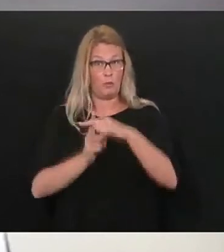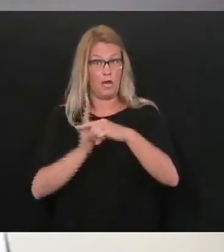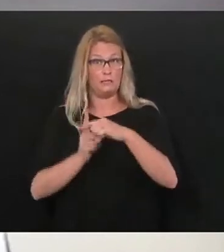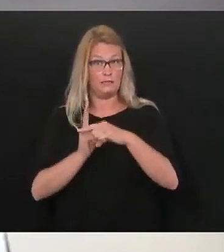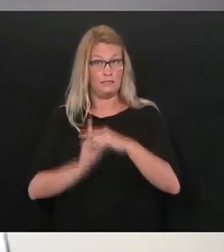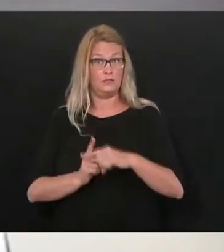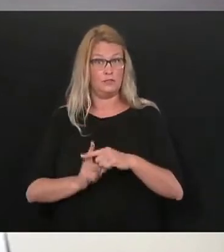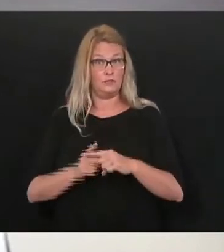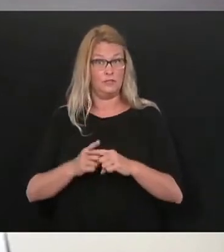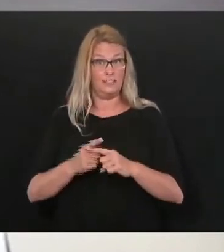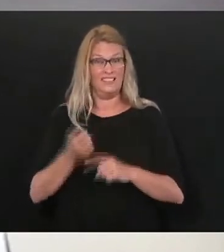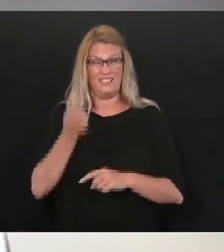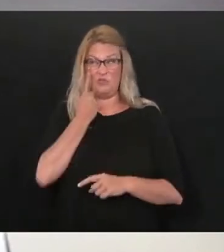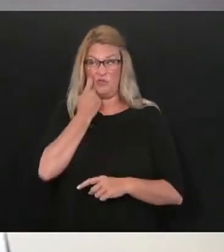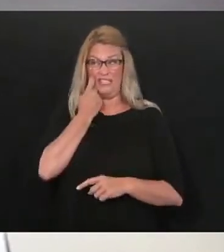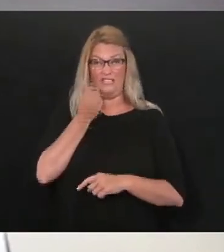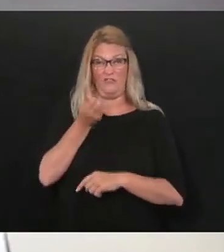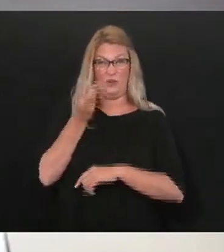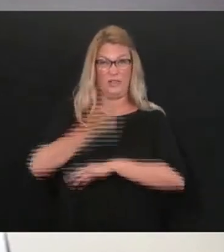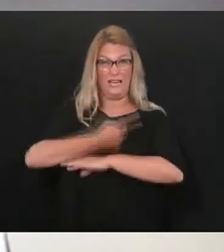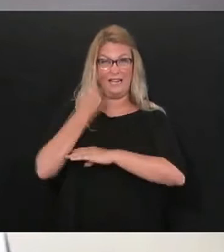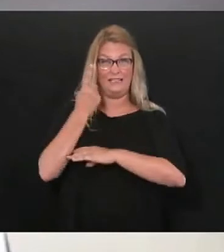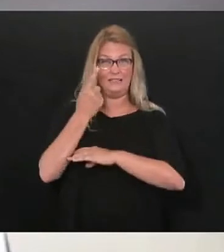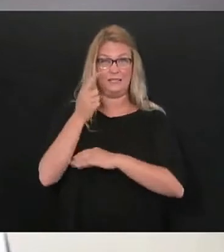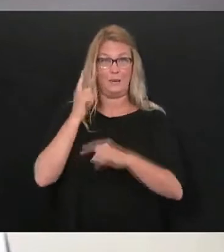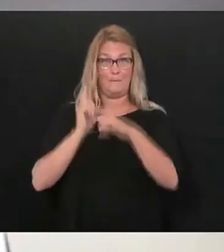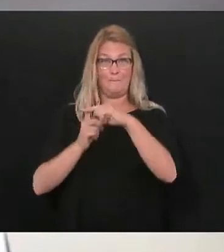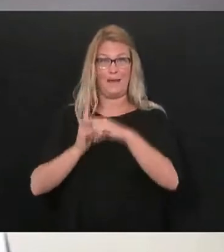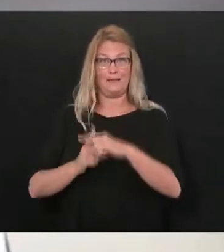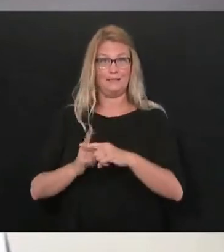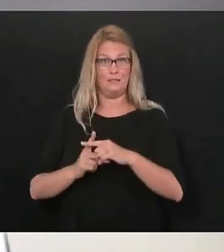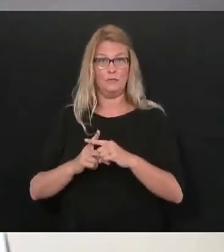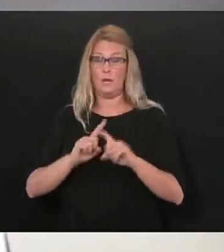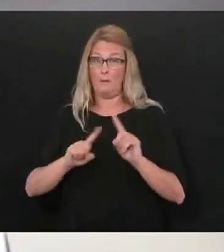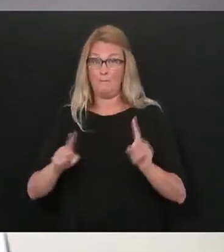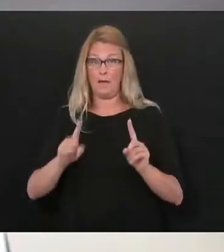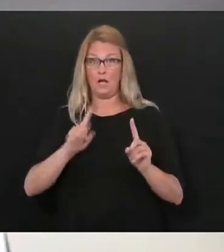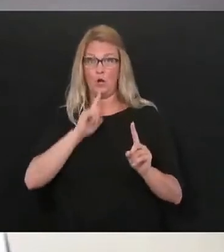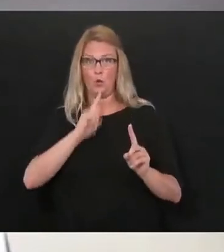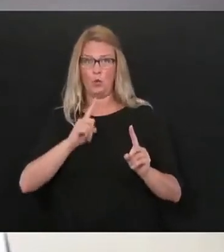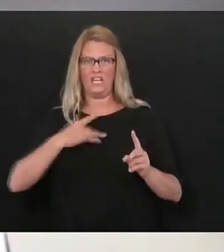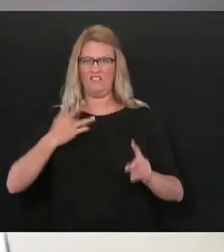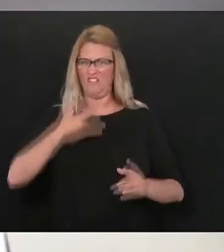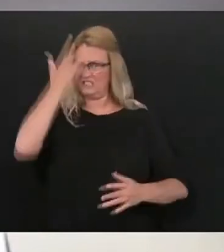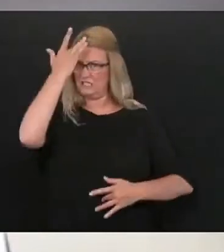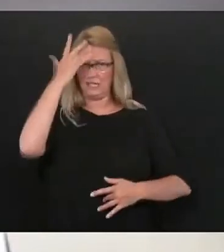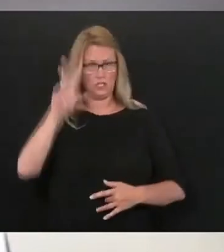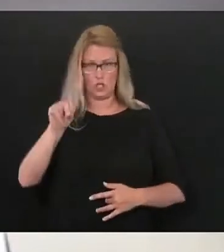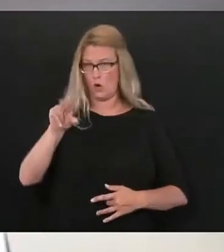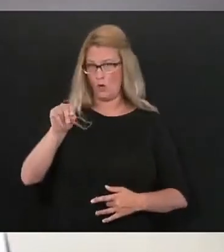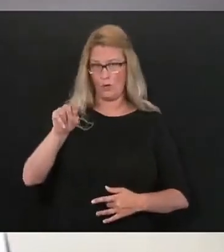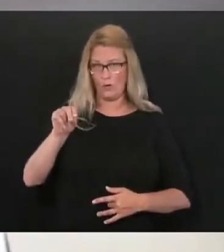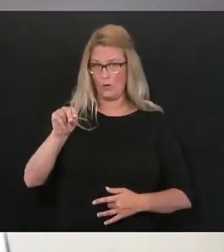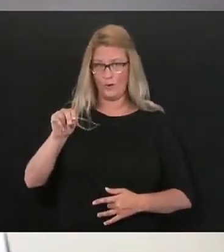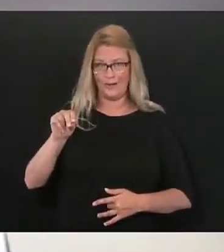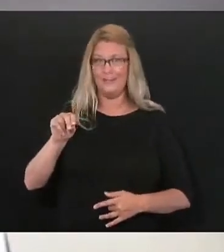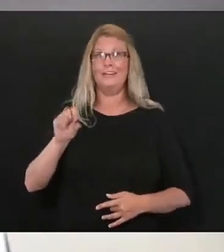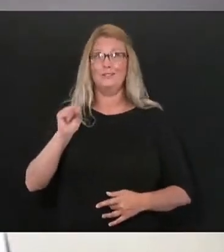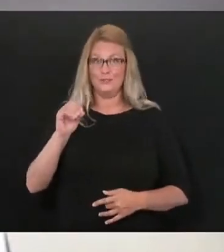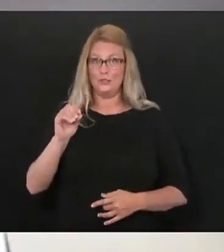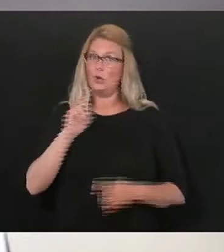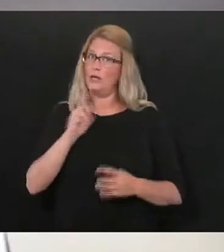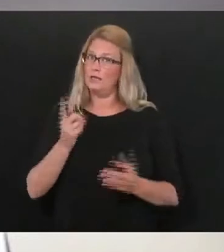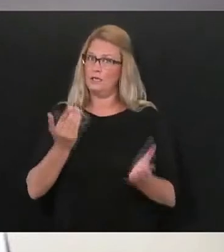last couple of days of positives of asymptomatic individuals so again would like to